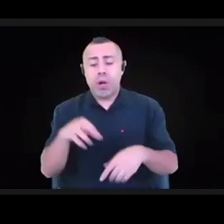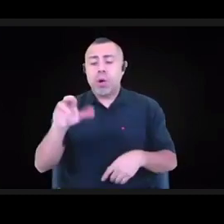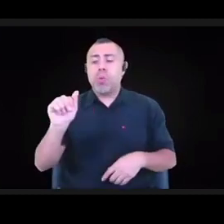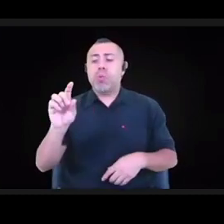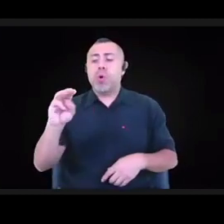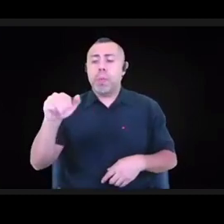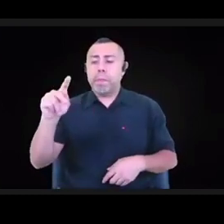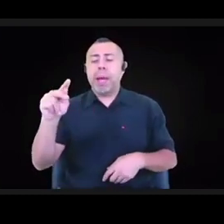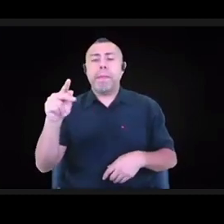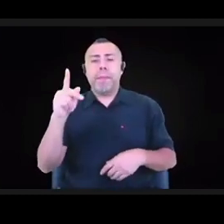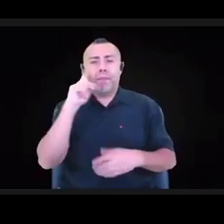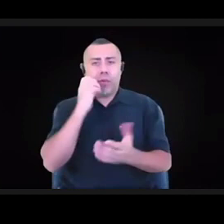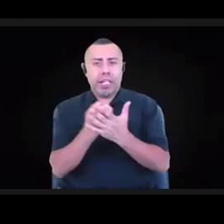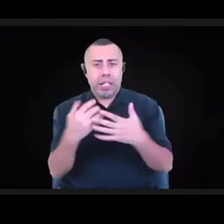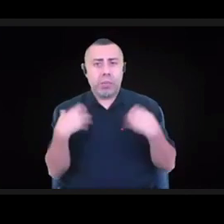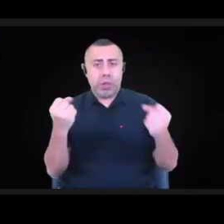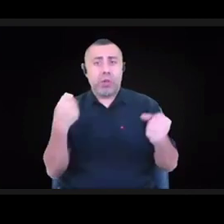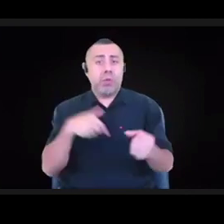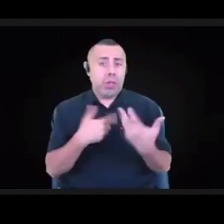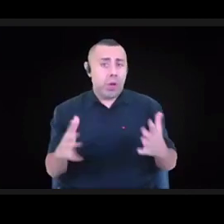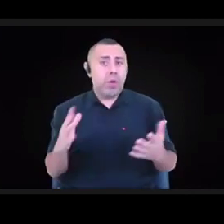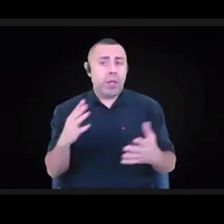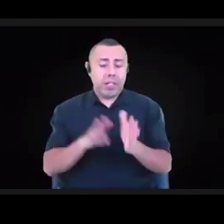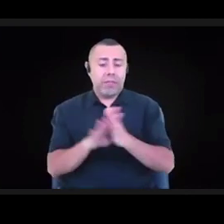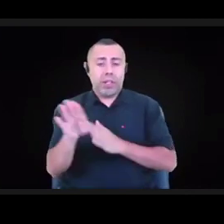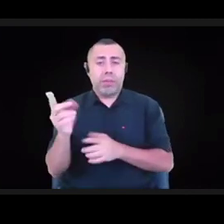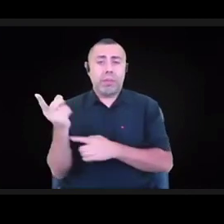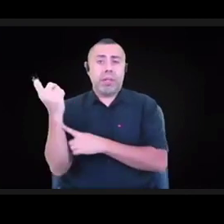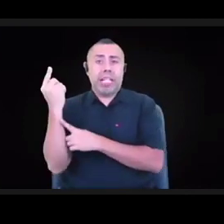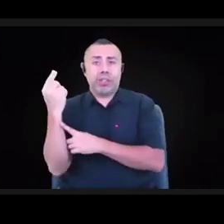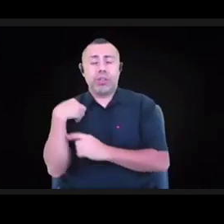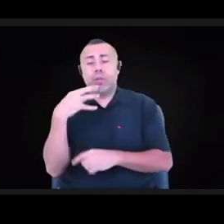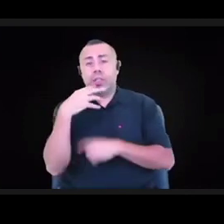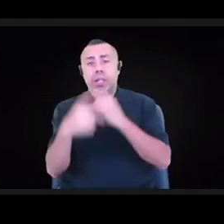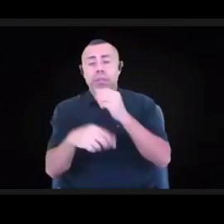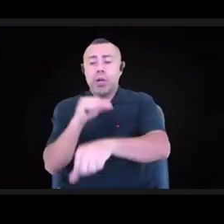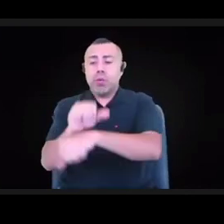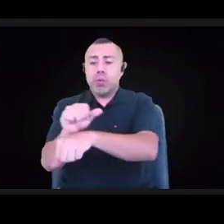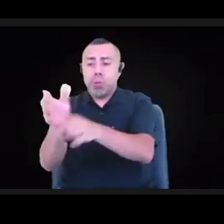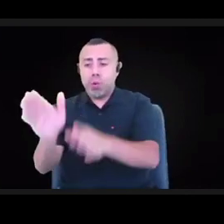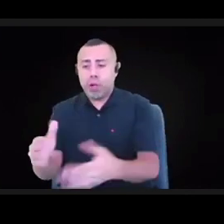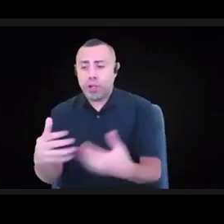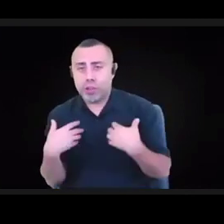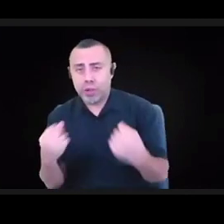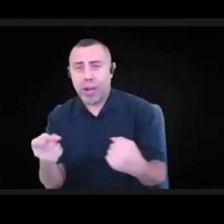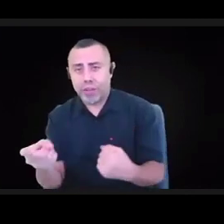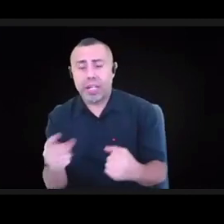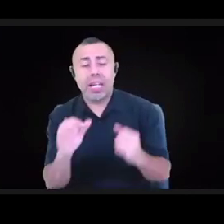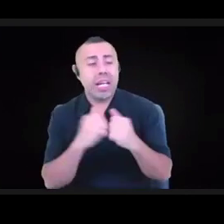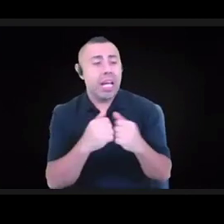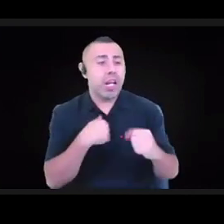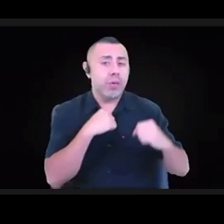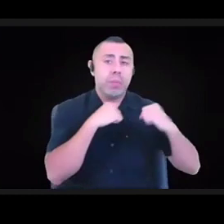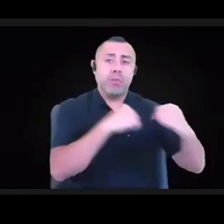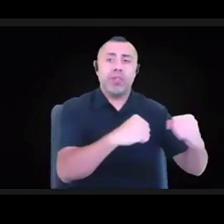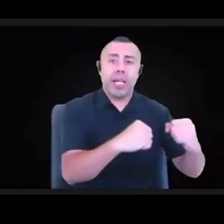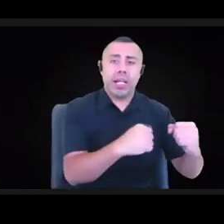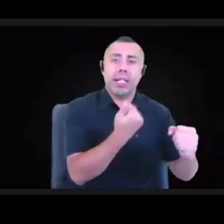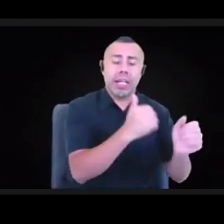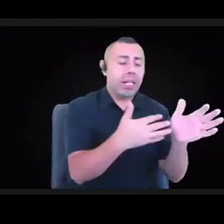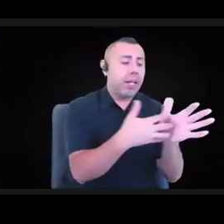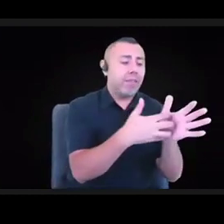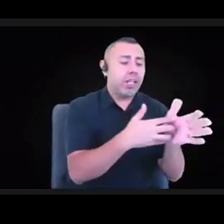worker's recovery. We're looking at the role of labor and how do we protect vulnerable contract and gig workers. We can't just